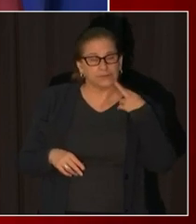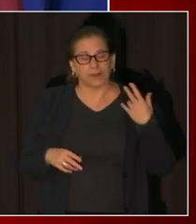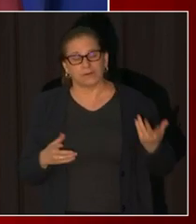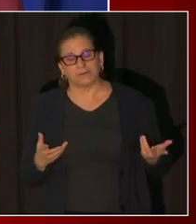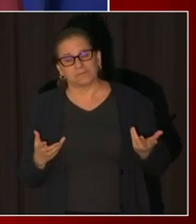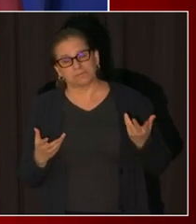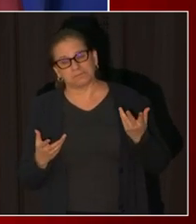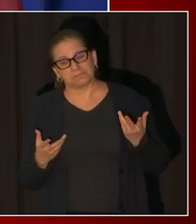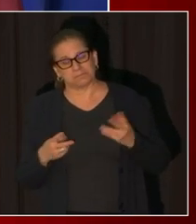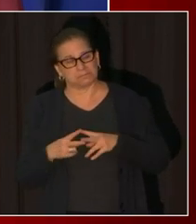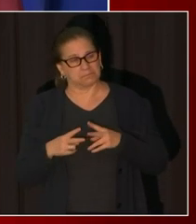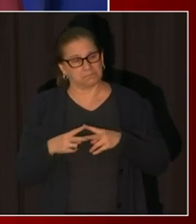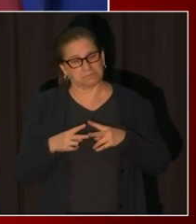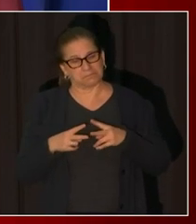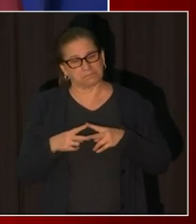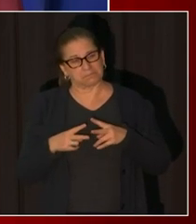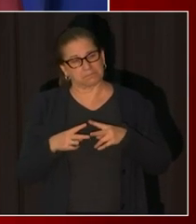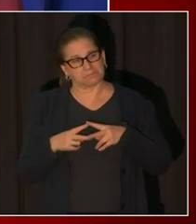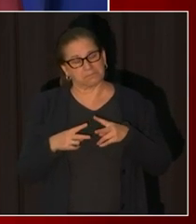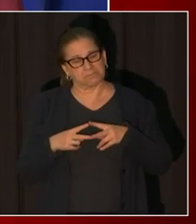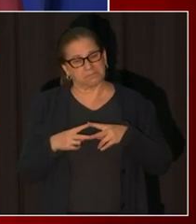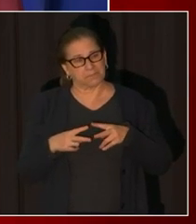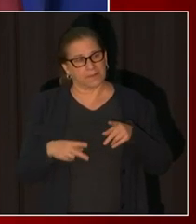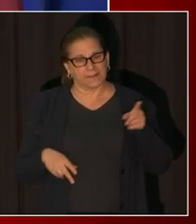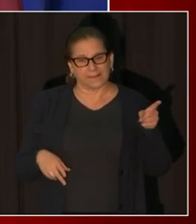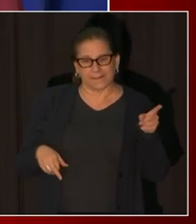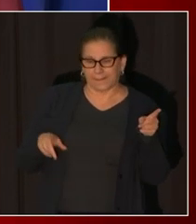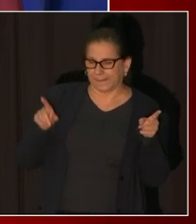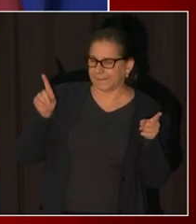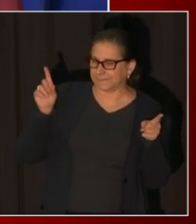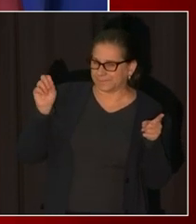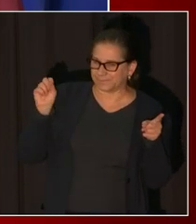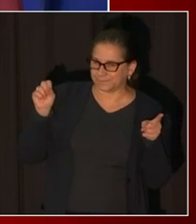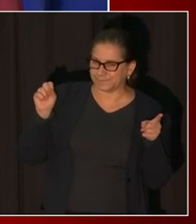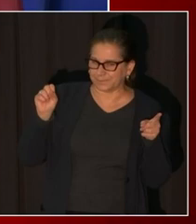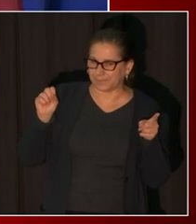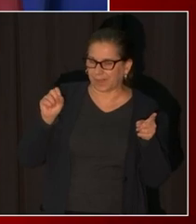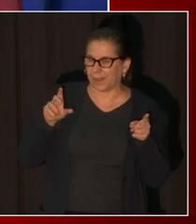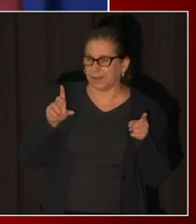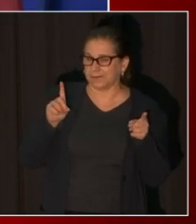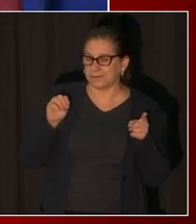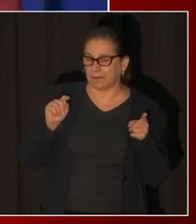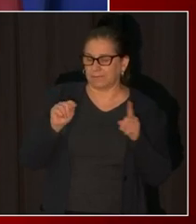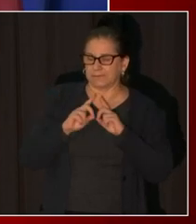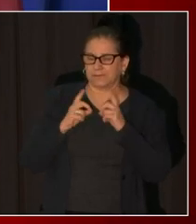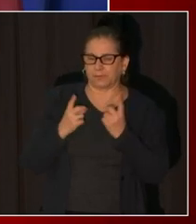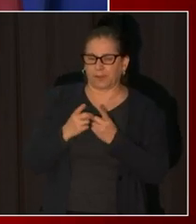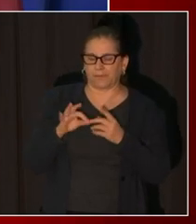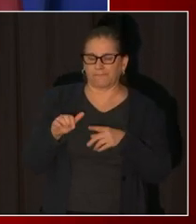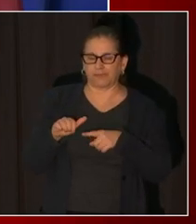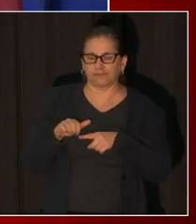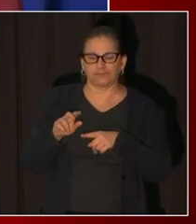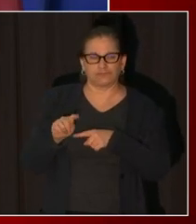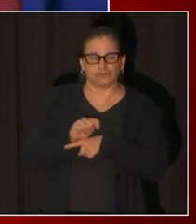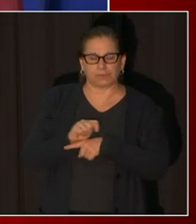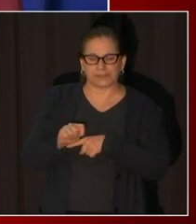reviews now and i haven't seen the councilwoman's letter but i'll certainly take a look at it